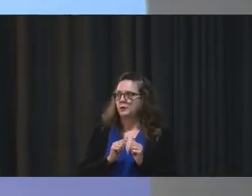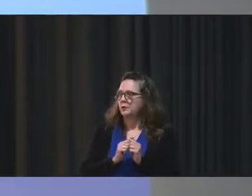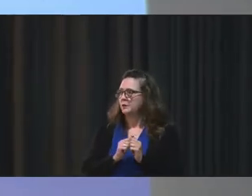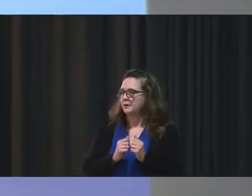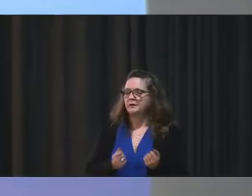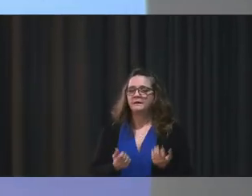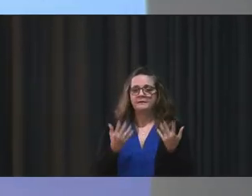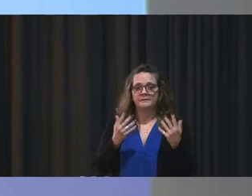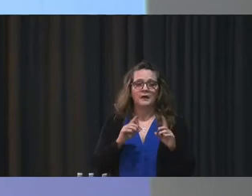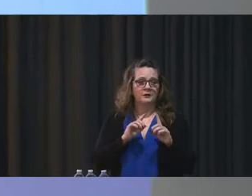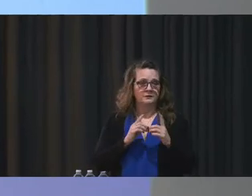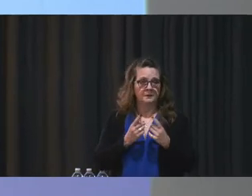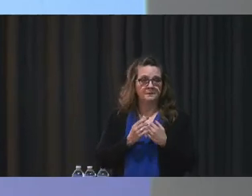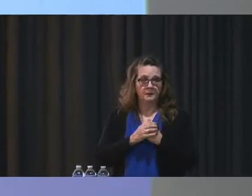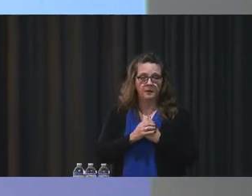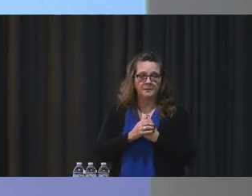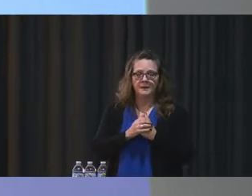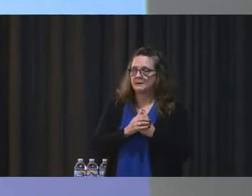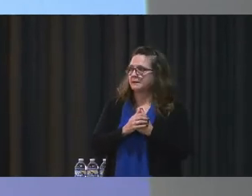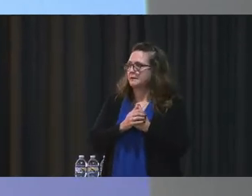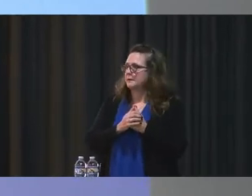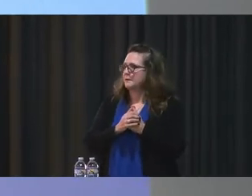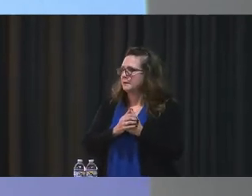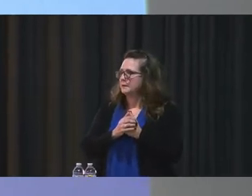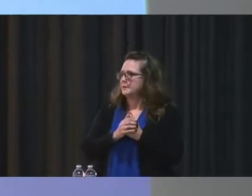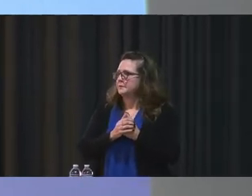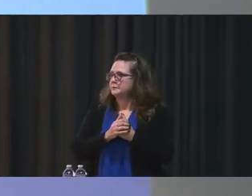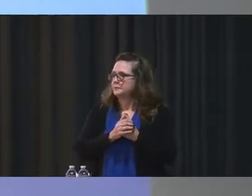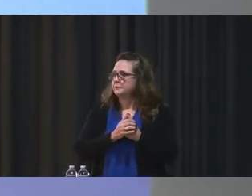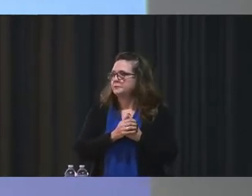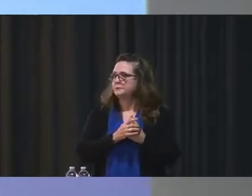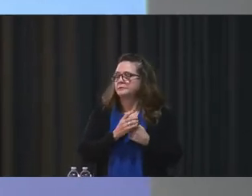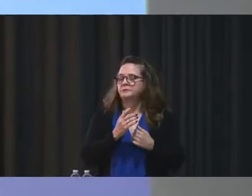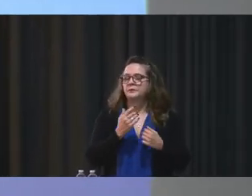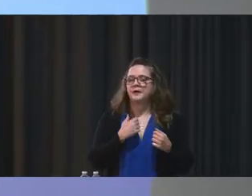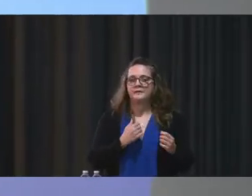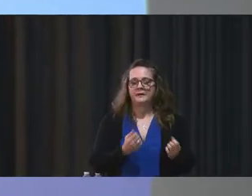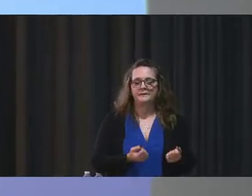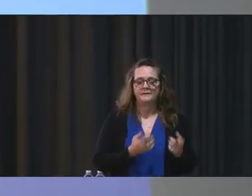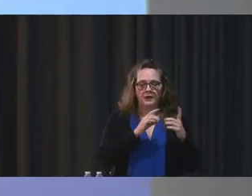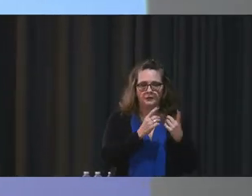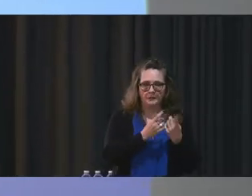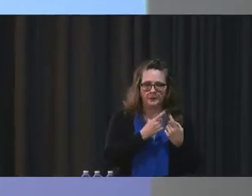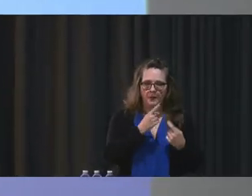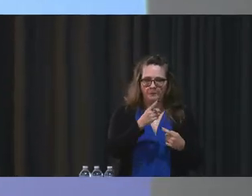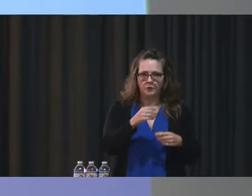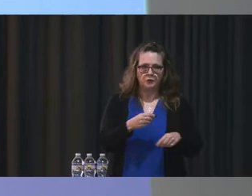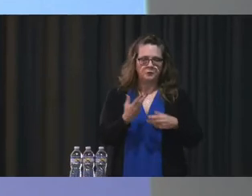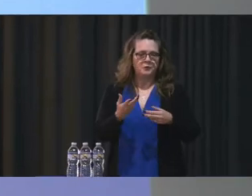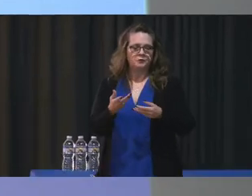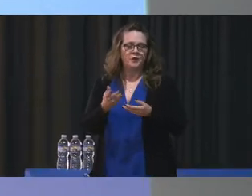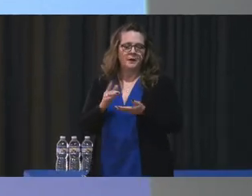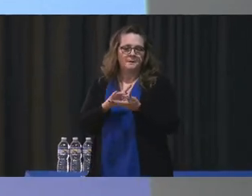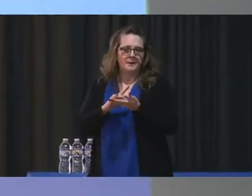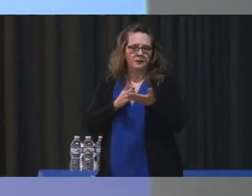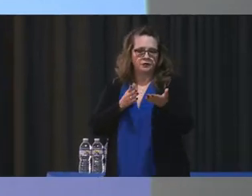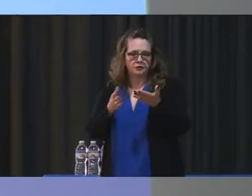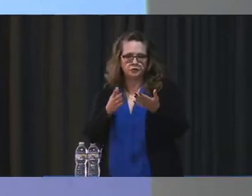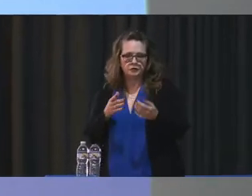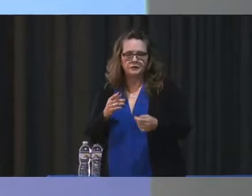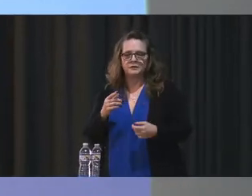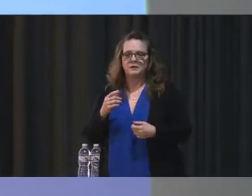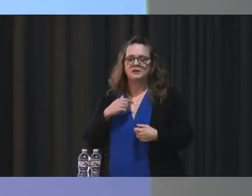department, if I'm not mistaken. So the fire department is serving as the medical personnel. We put together a contract